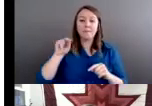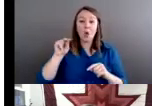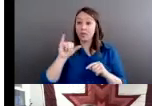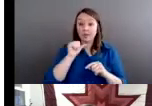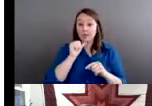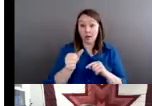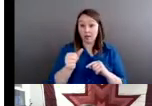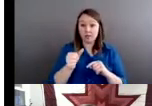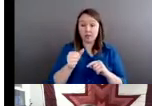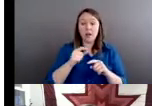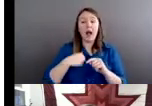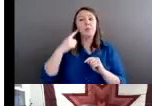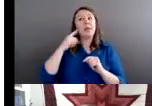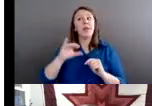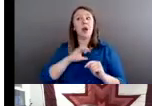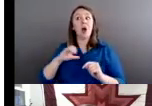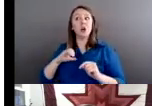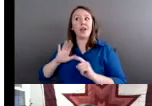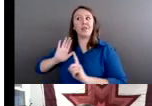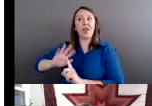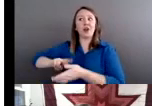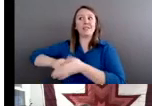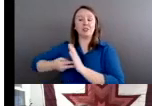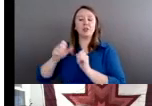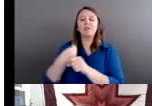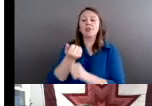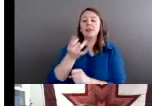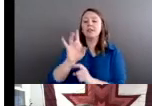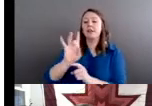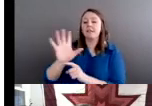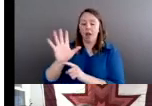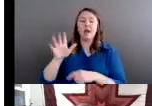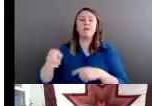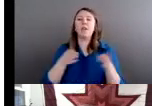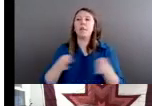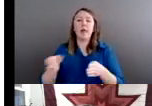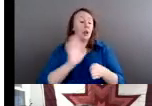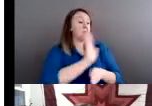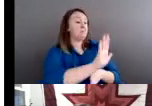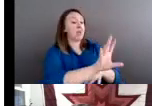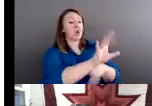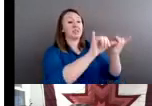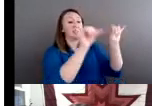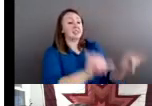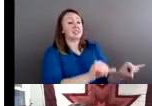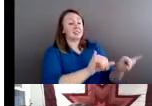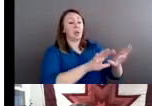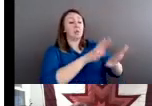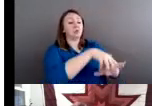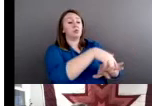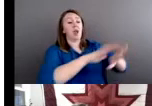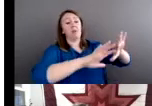in 1885 Congress said, we're going to replace whatever the system is that tribal nations have, and